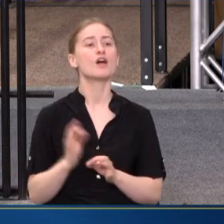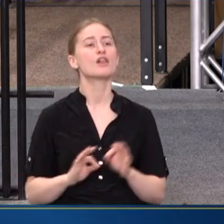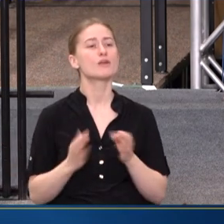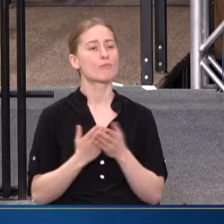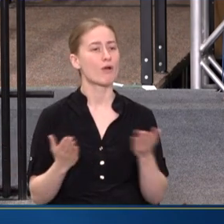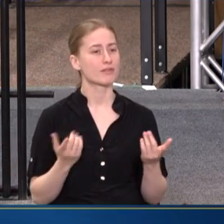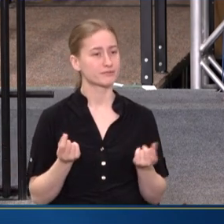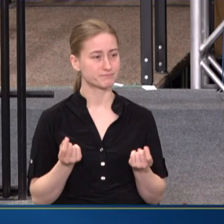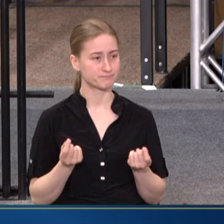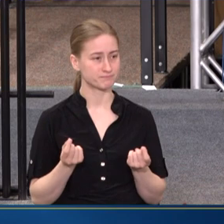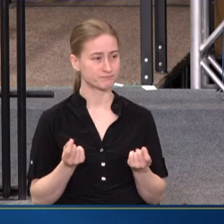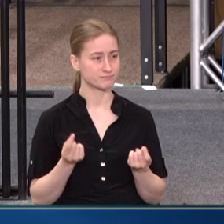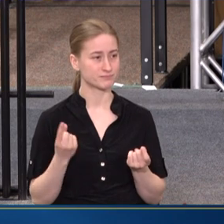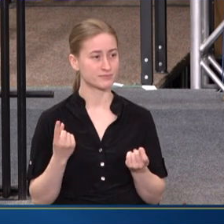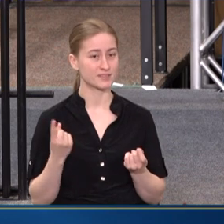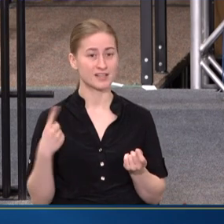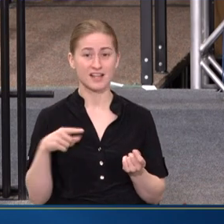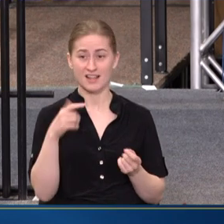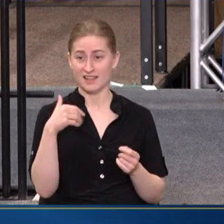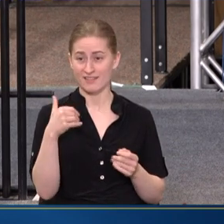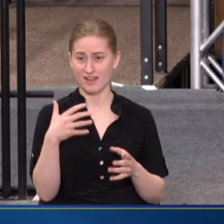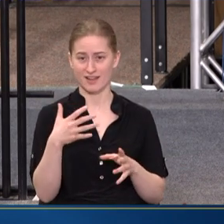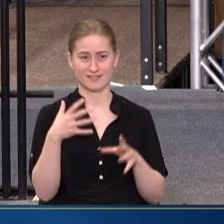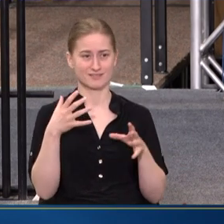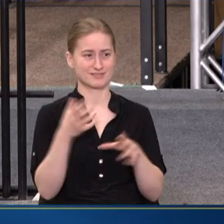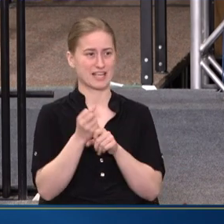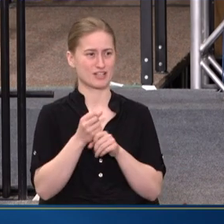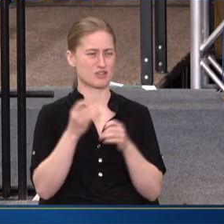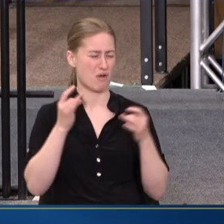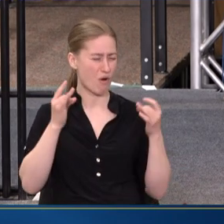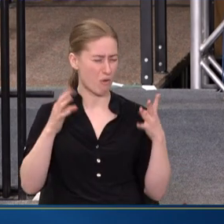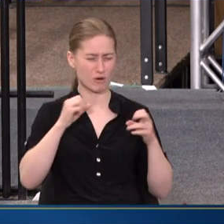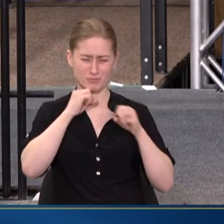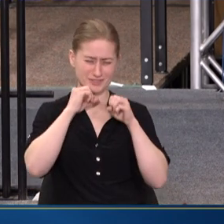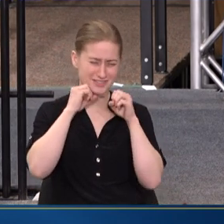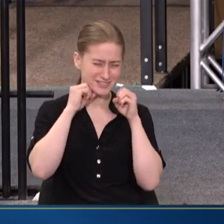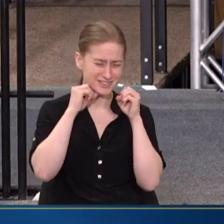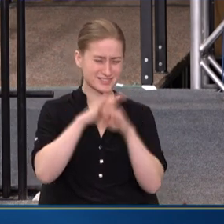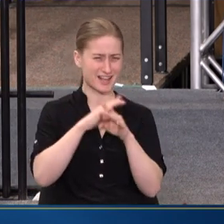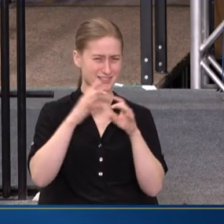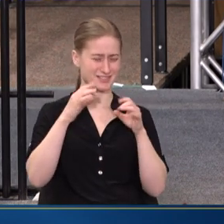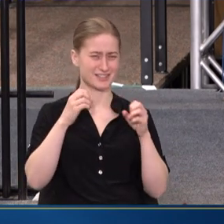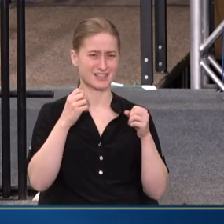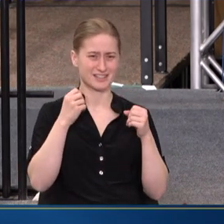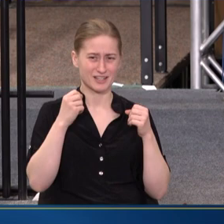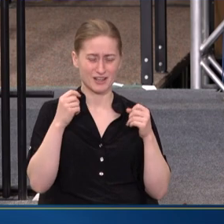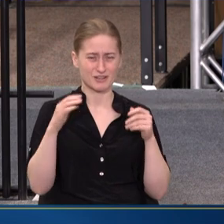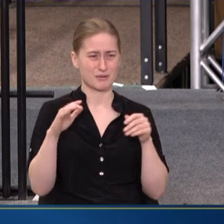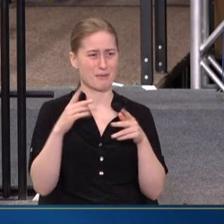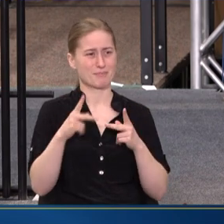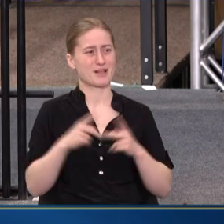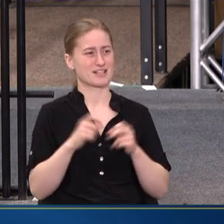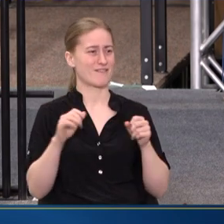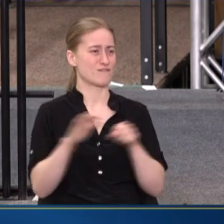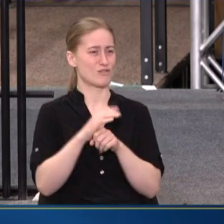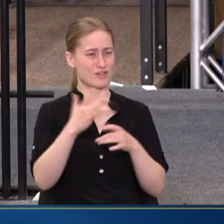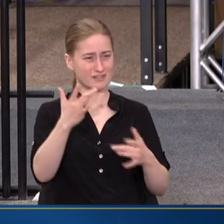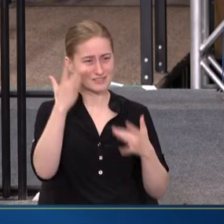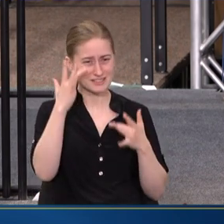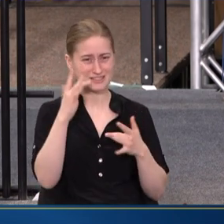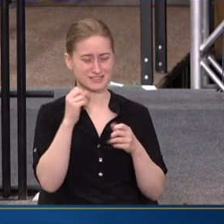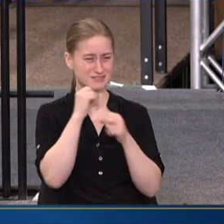THING IS, THEY HAVEN'T TAKEN YOU TO A HORRIBLE, DISGUSTING, FILTHY PLACE FULL OF PESTILENCE, FAMINE, AND DISEASE.